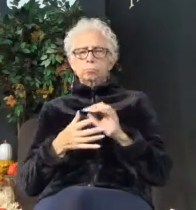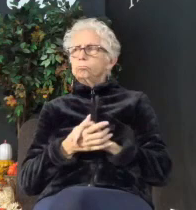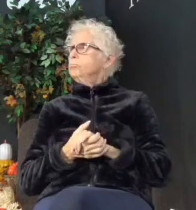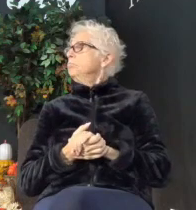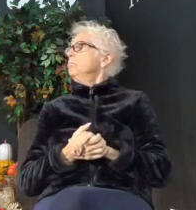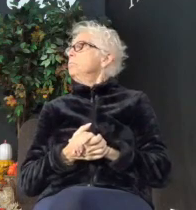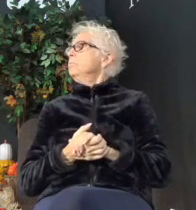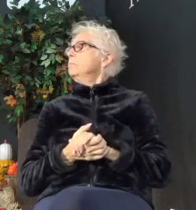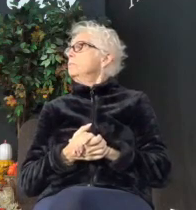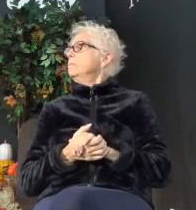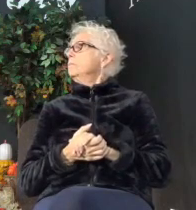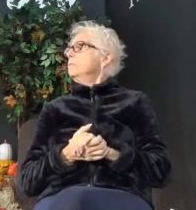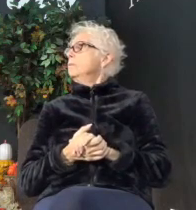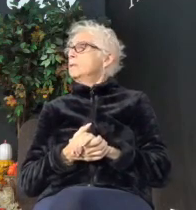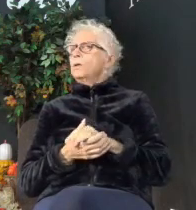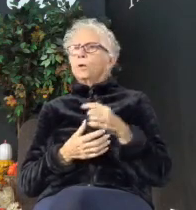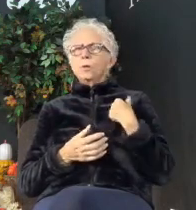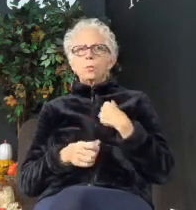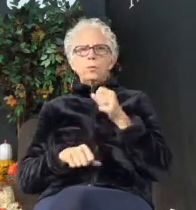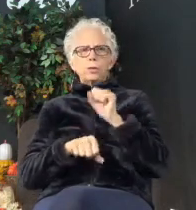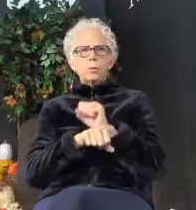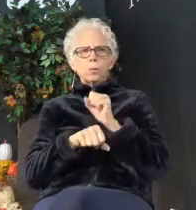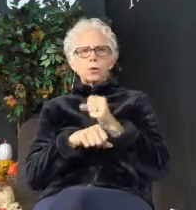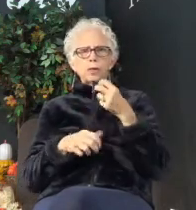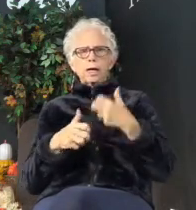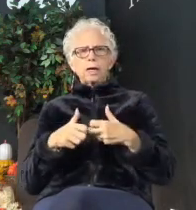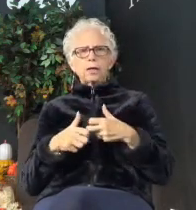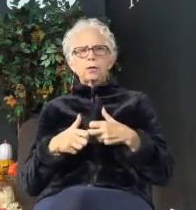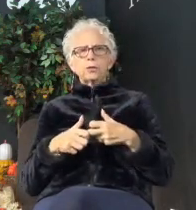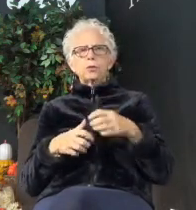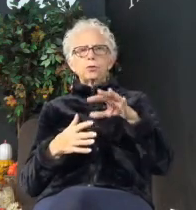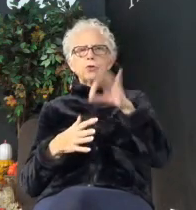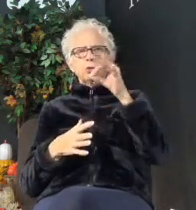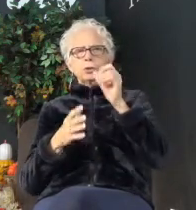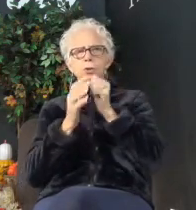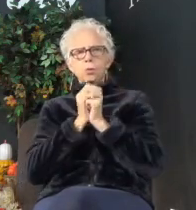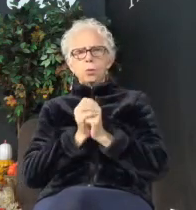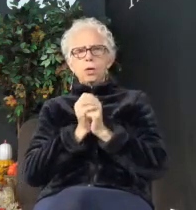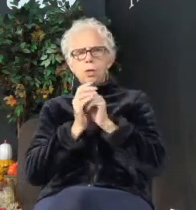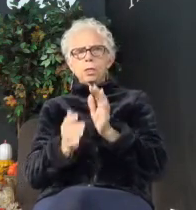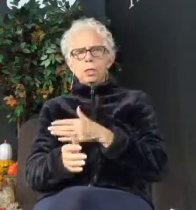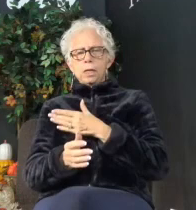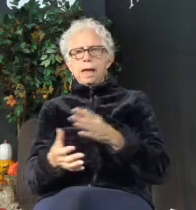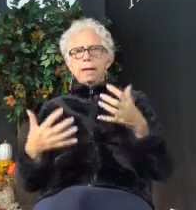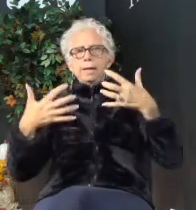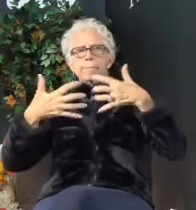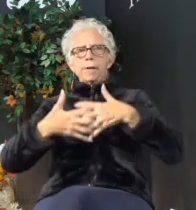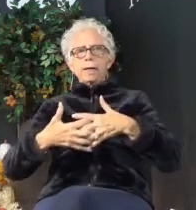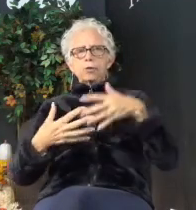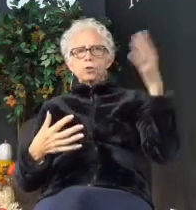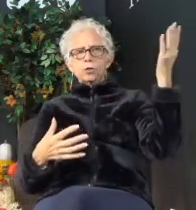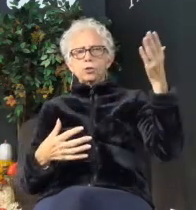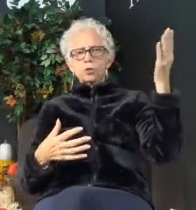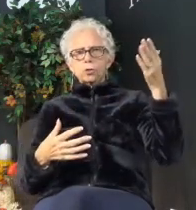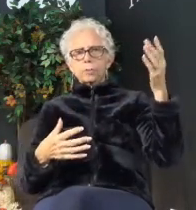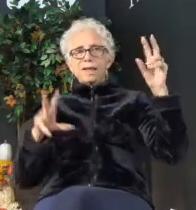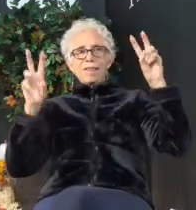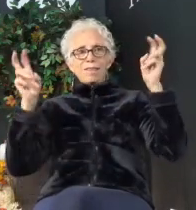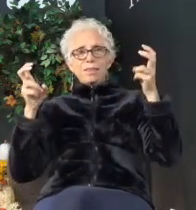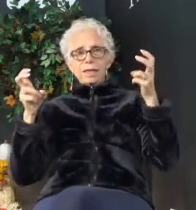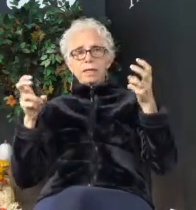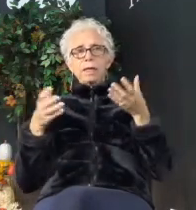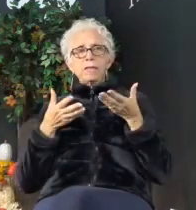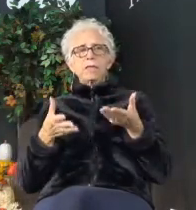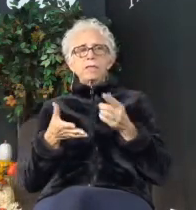Pastor Fred and I work really hard to pick out the worship music and have it match the sermon and the theme. And this